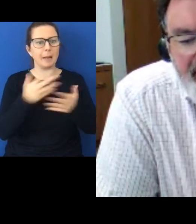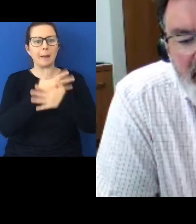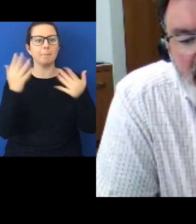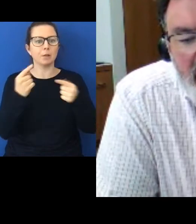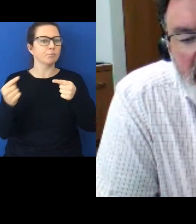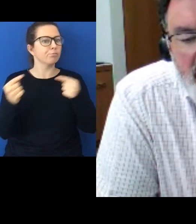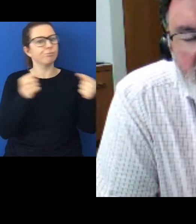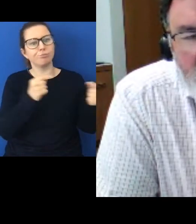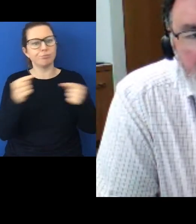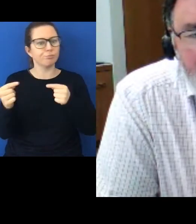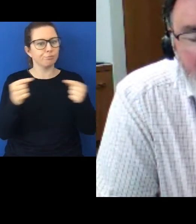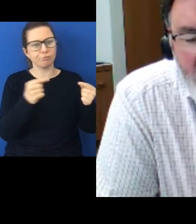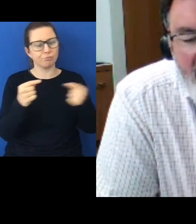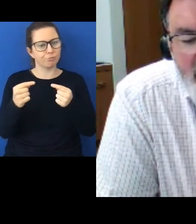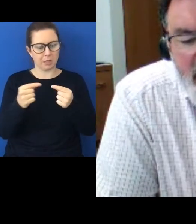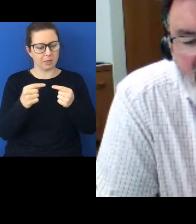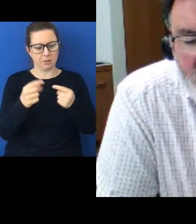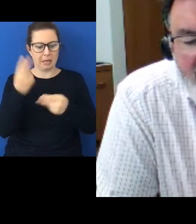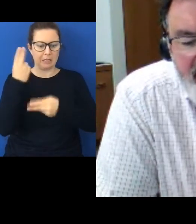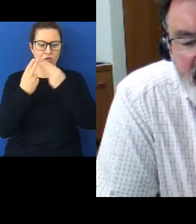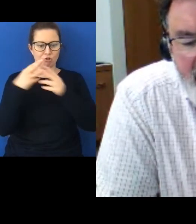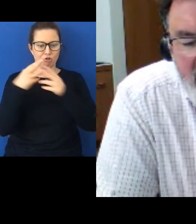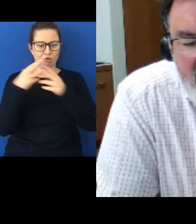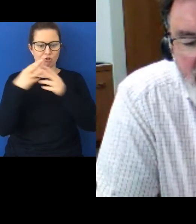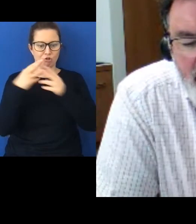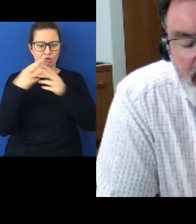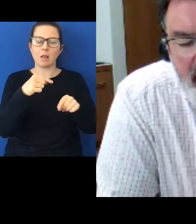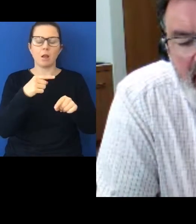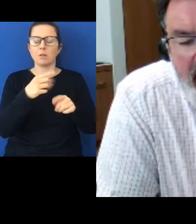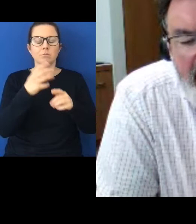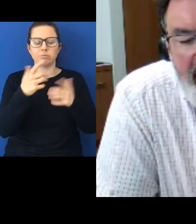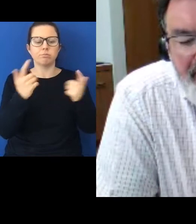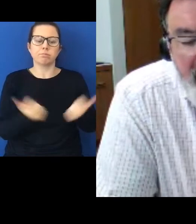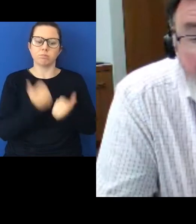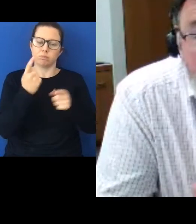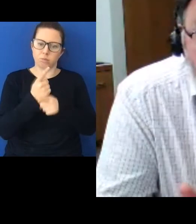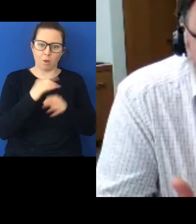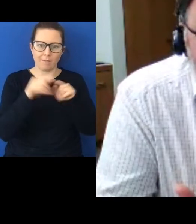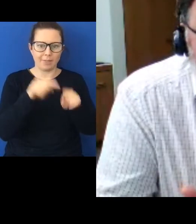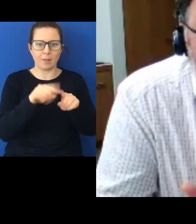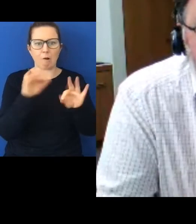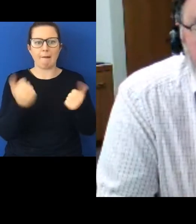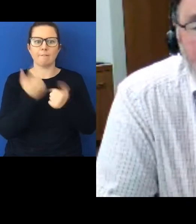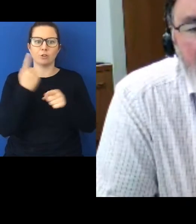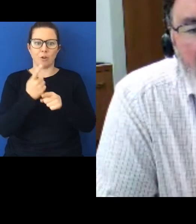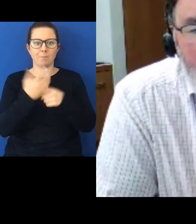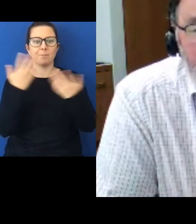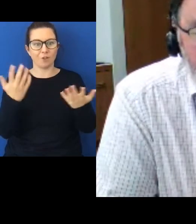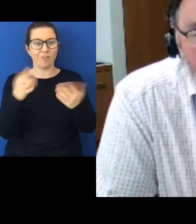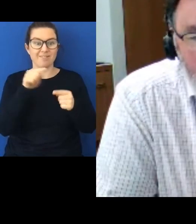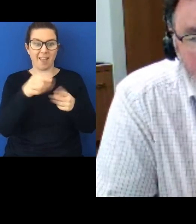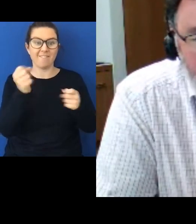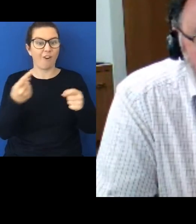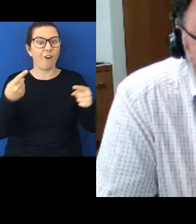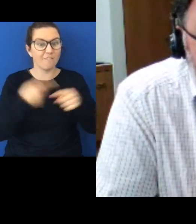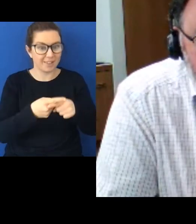and historiography around that, which we don't have time to get into. But there is the conflict, and it